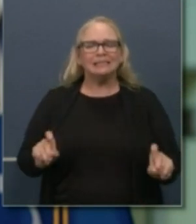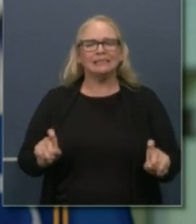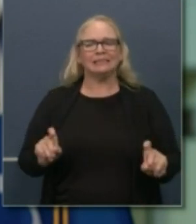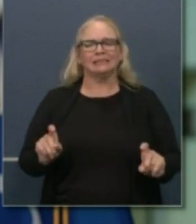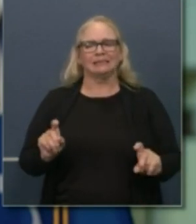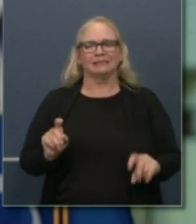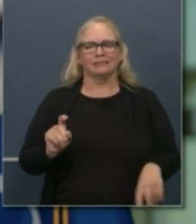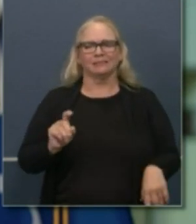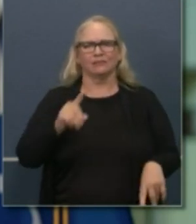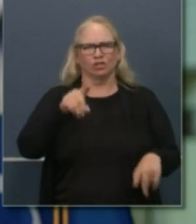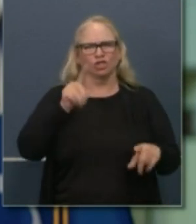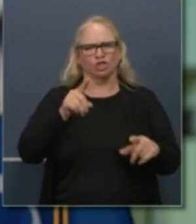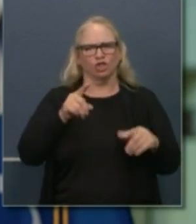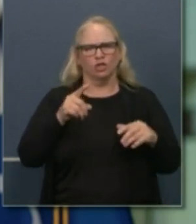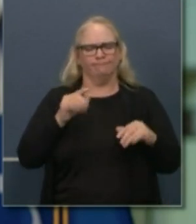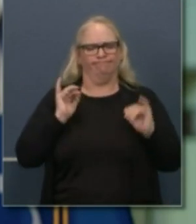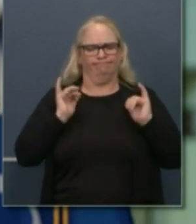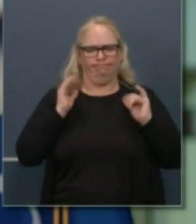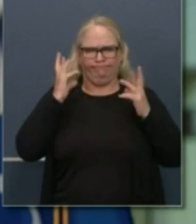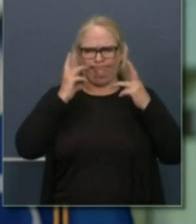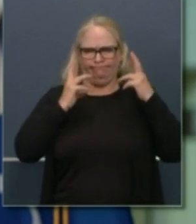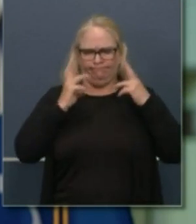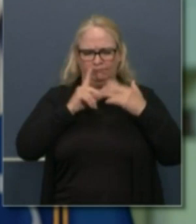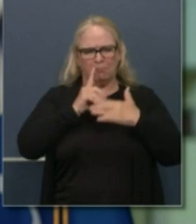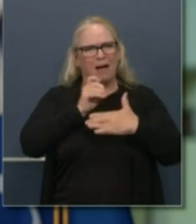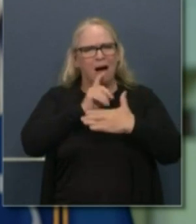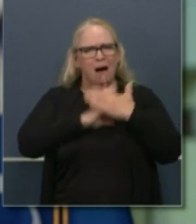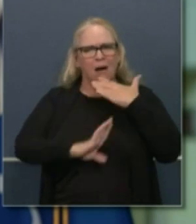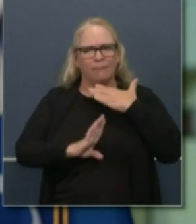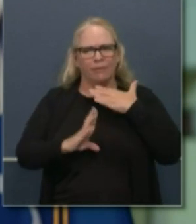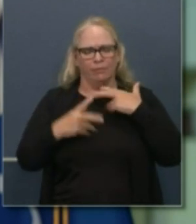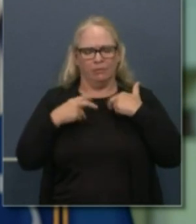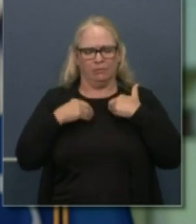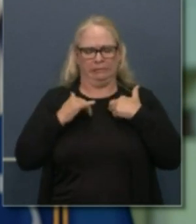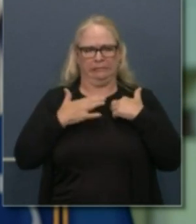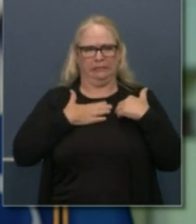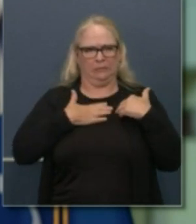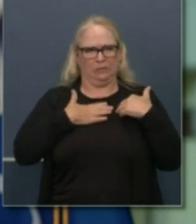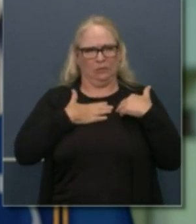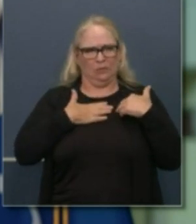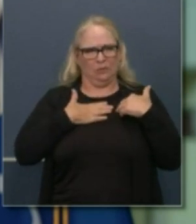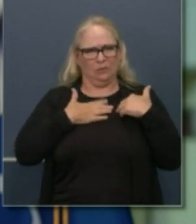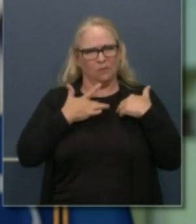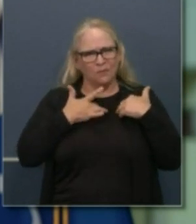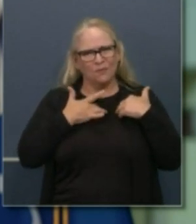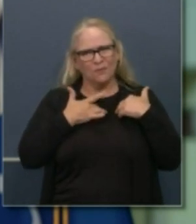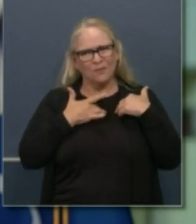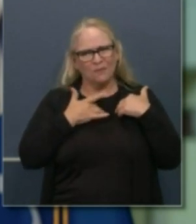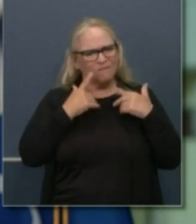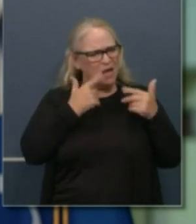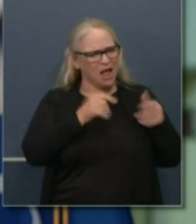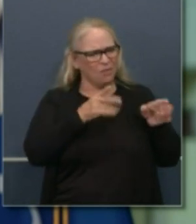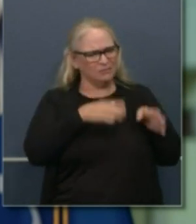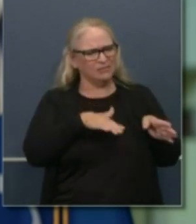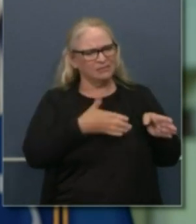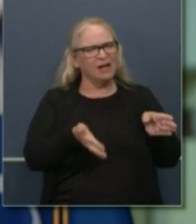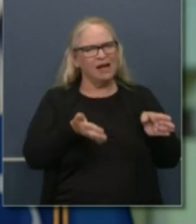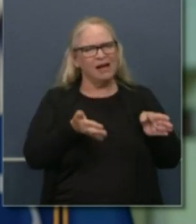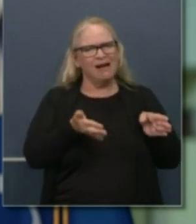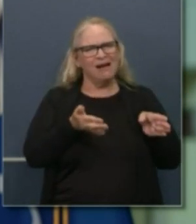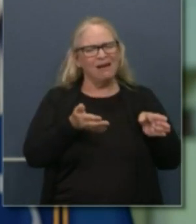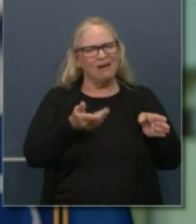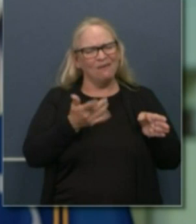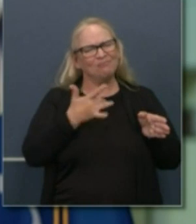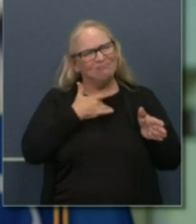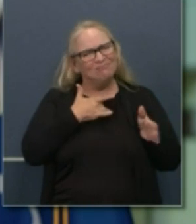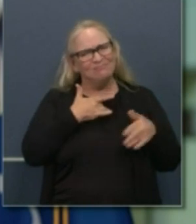the loss of an average of 91 human beings uh over the course of the last seven days so look we